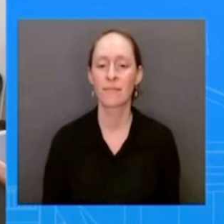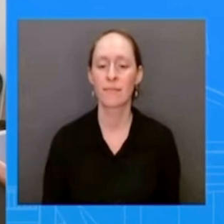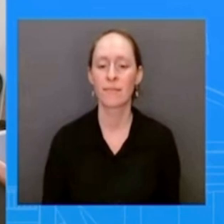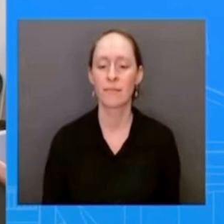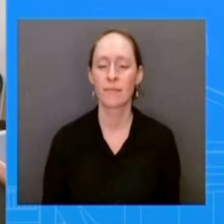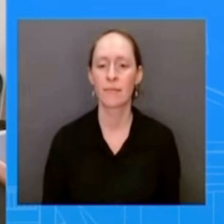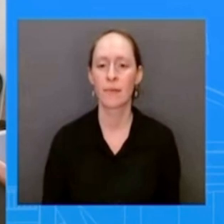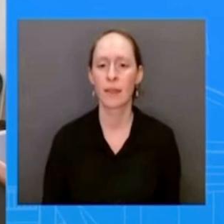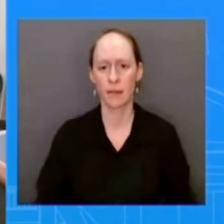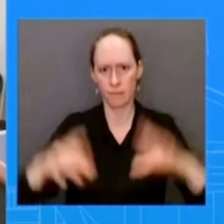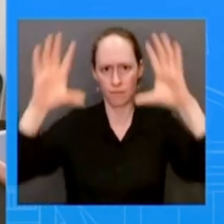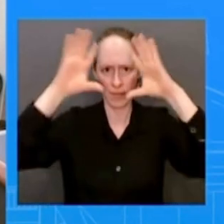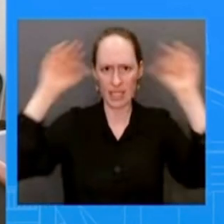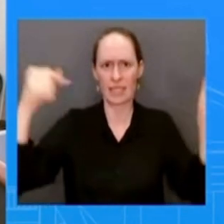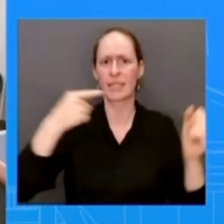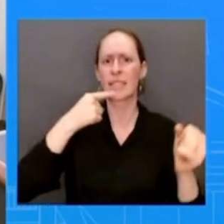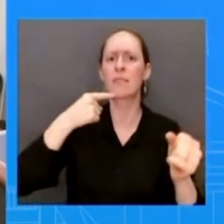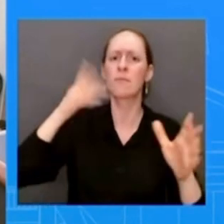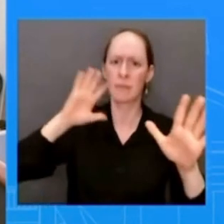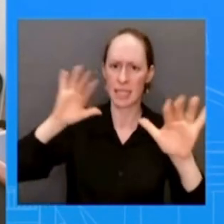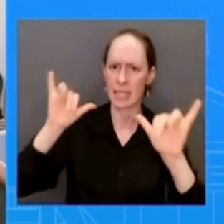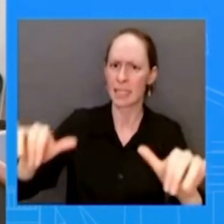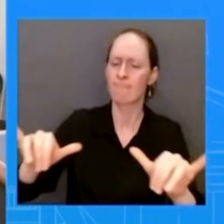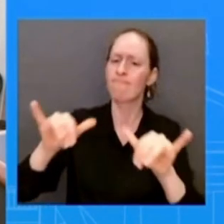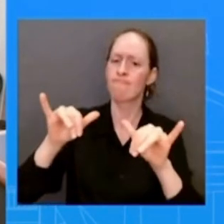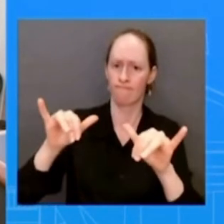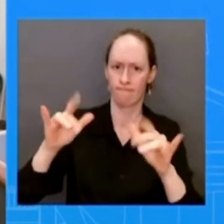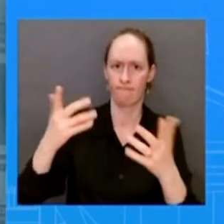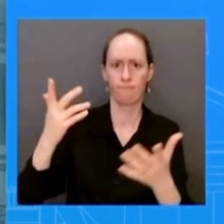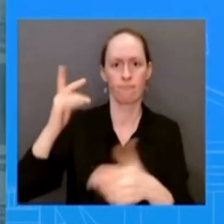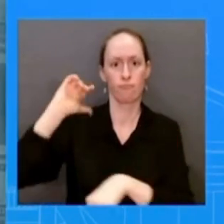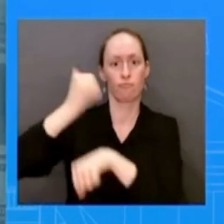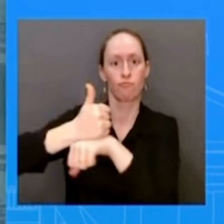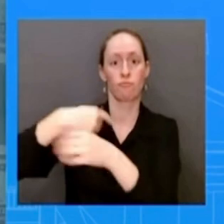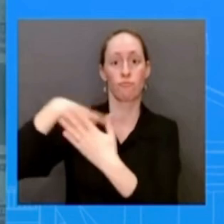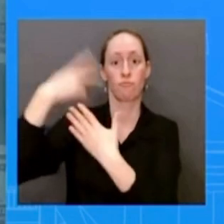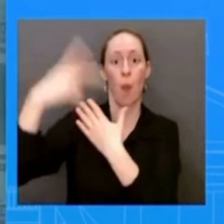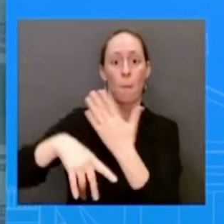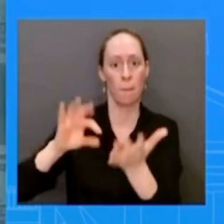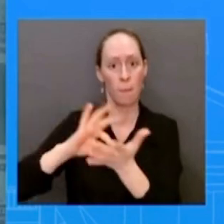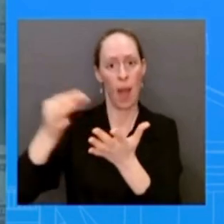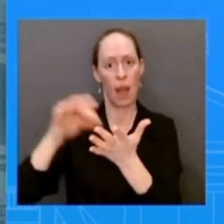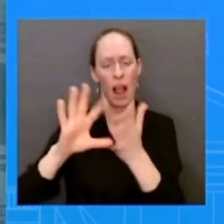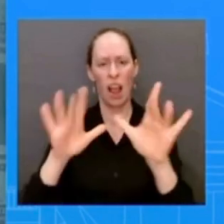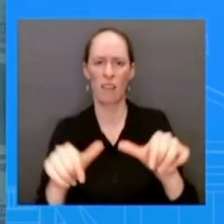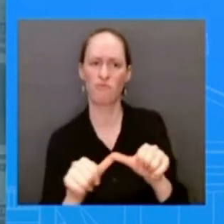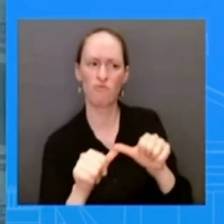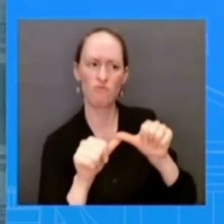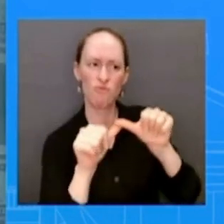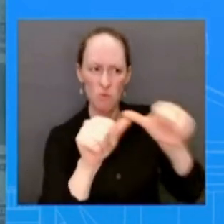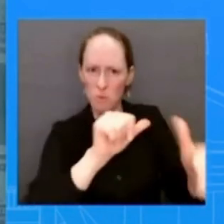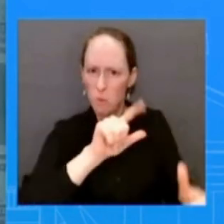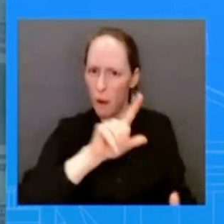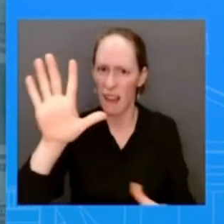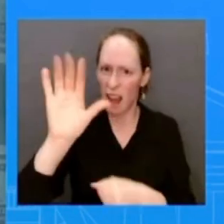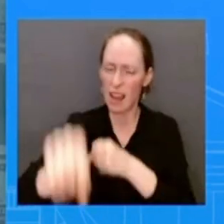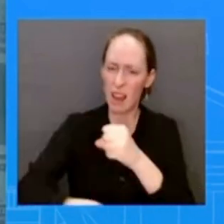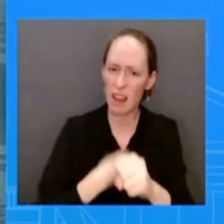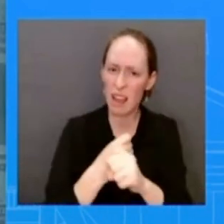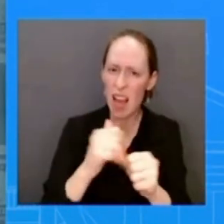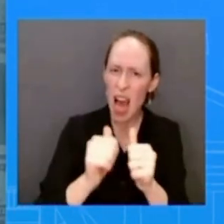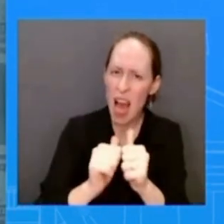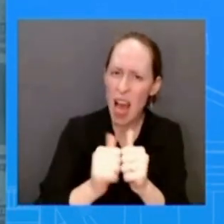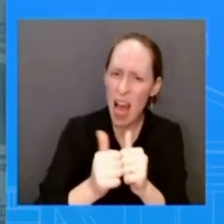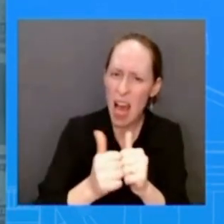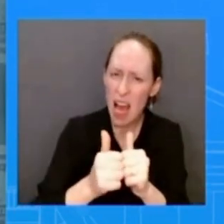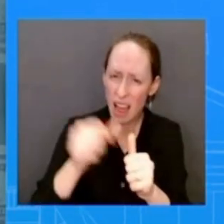can you walk us through the map a little bit on how that would work so i'm not going to i'm not going to get into dive into the math here the president's